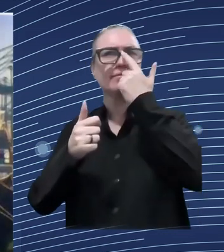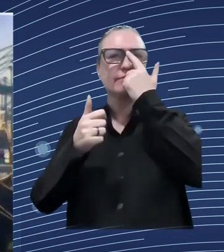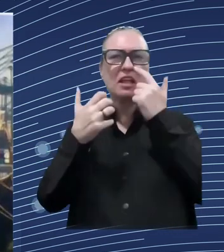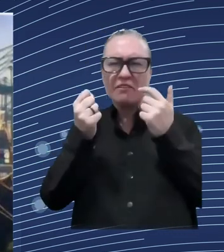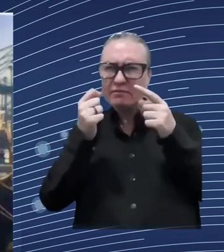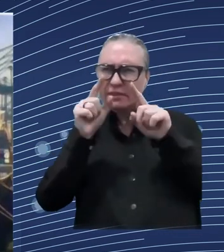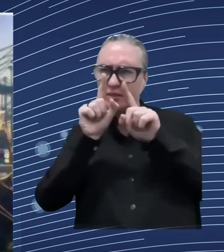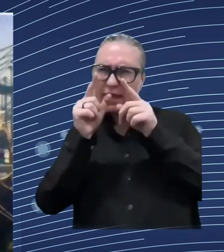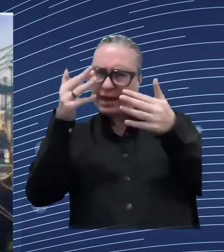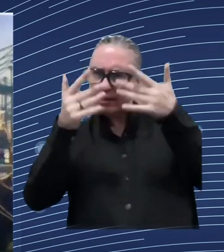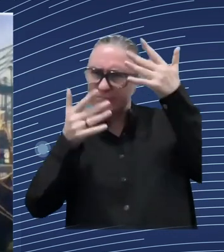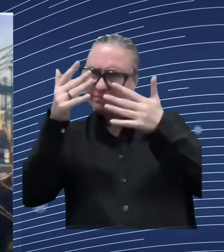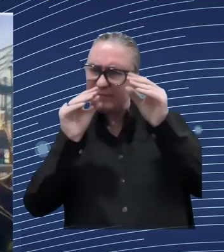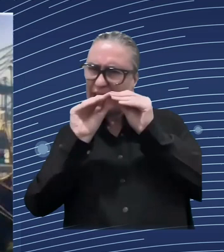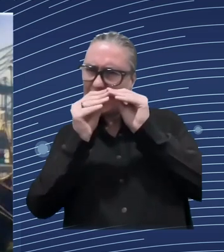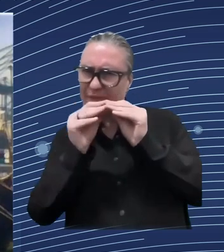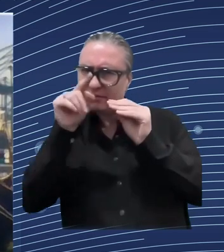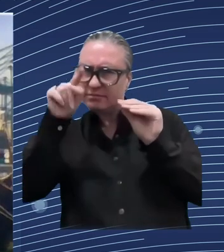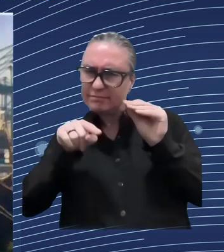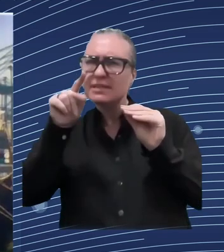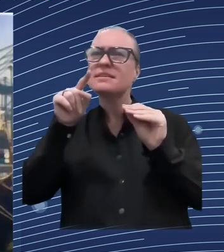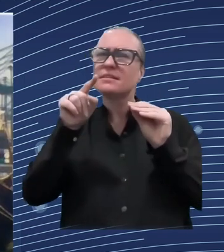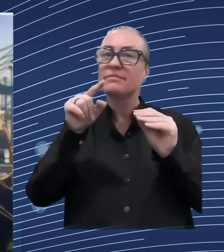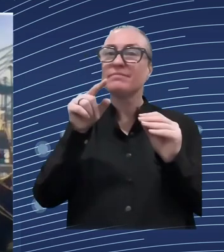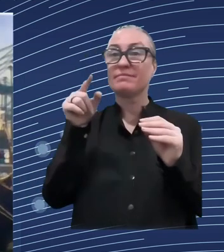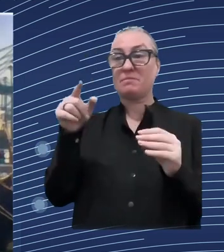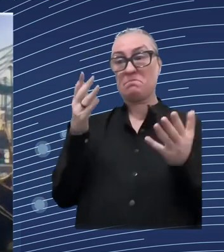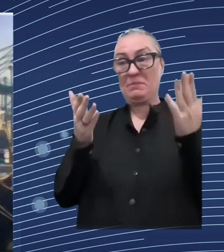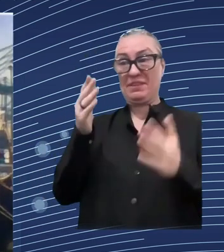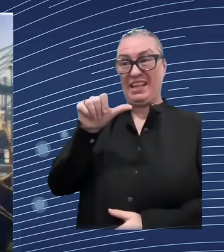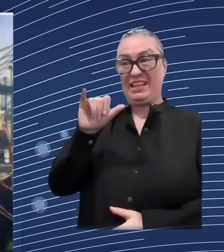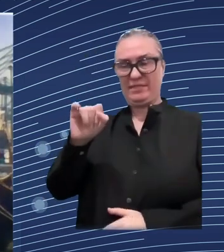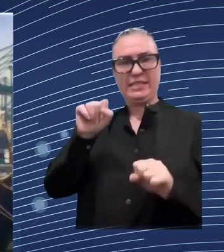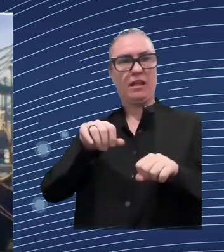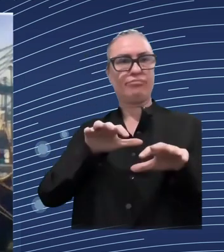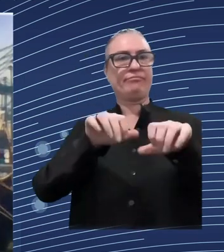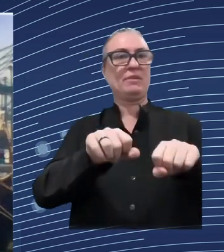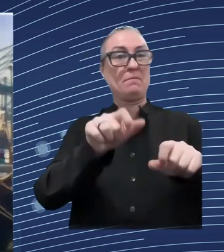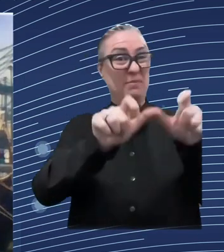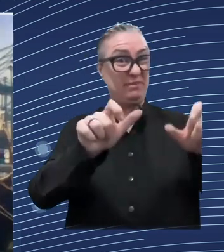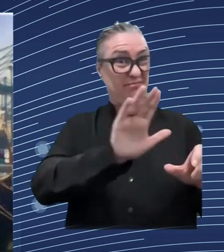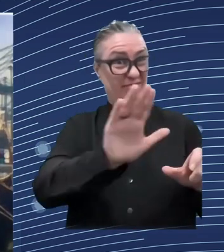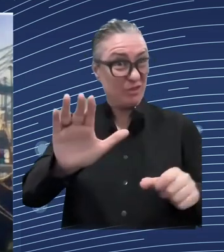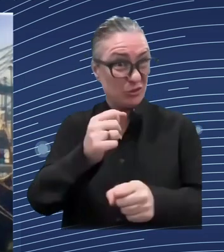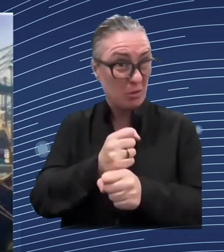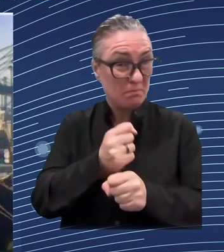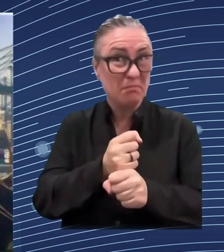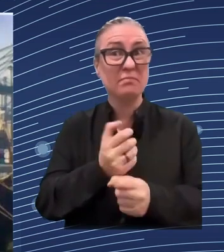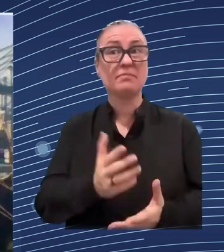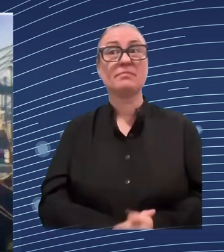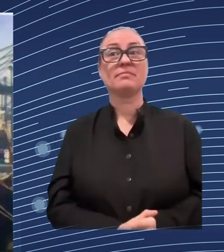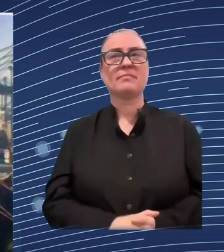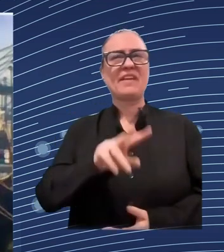for the future longer-term development of ukraine particularly because its reliance on the the it and tech sector is so high at the moment